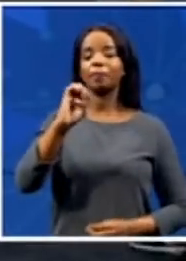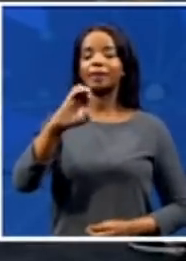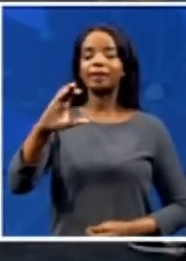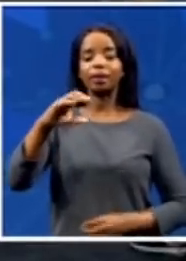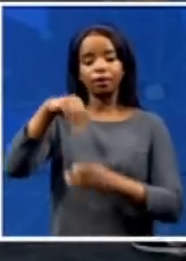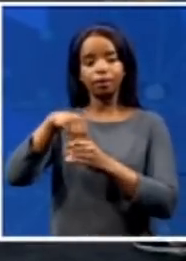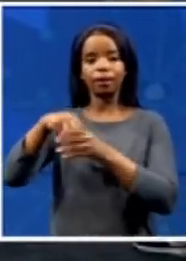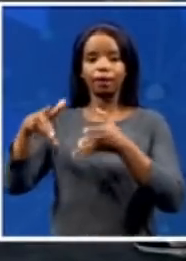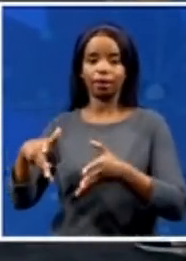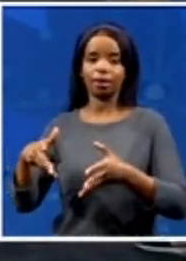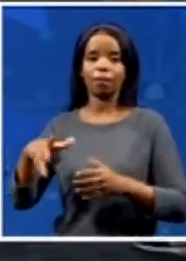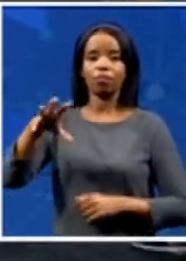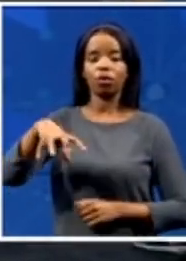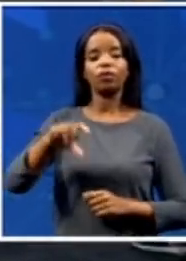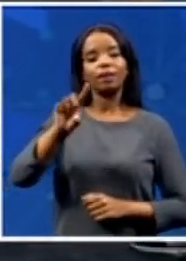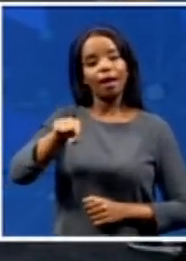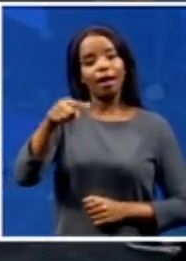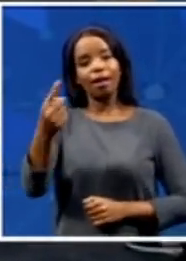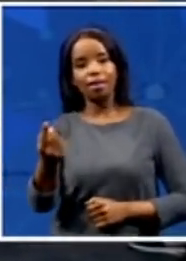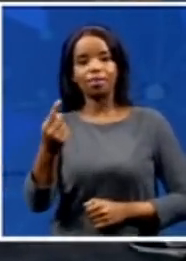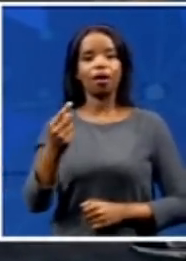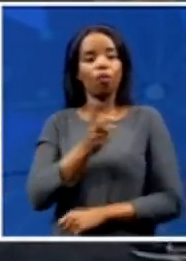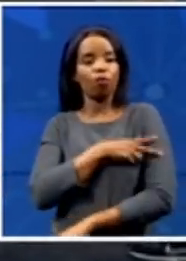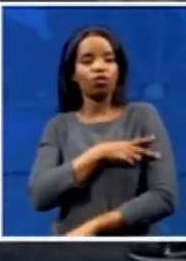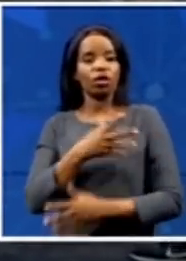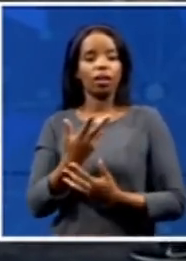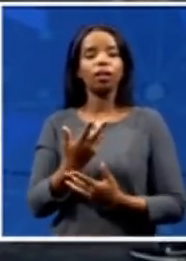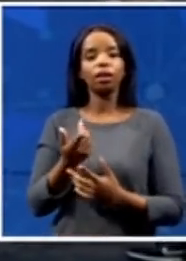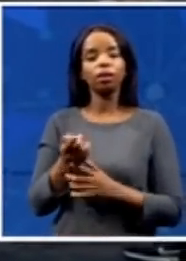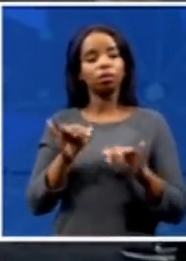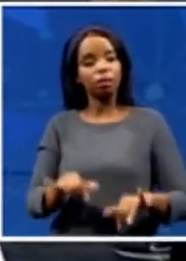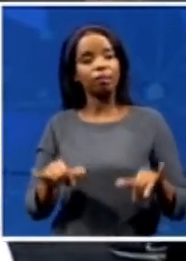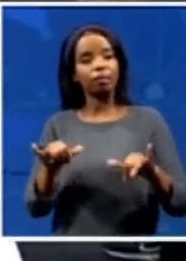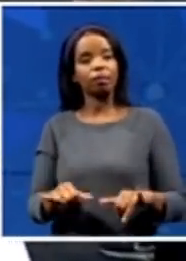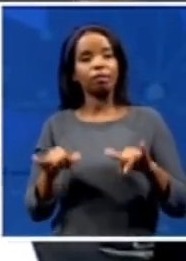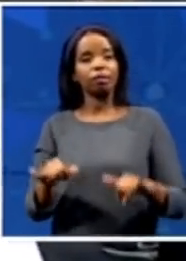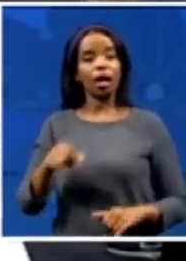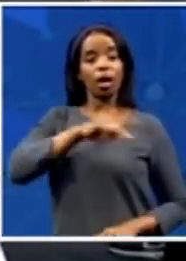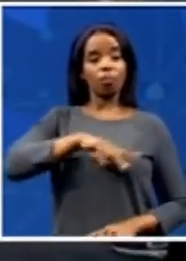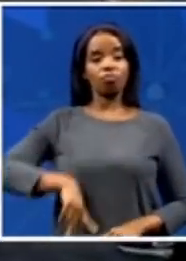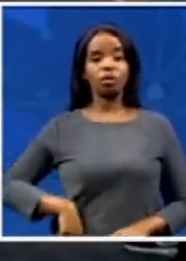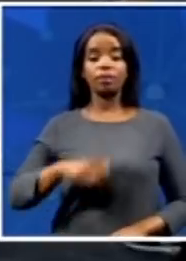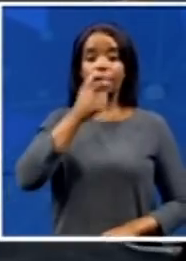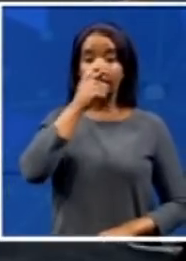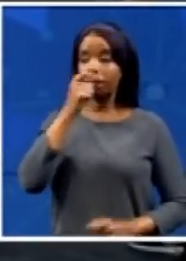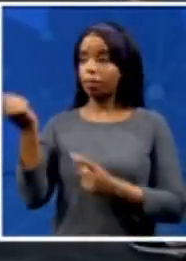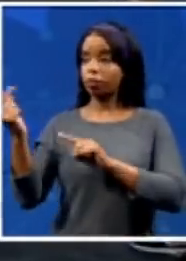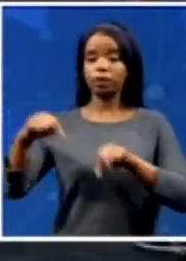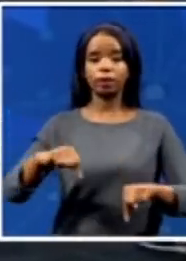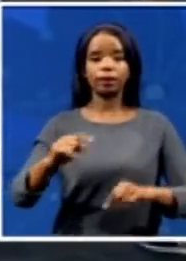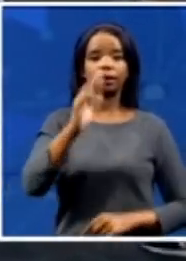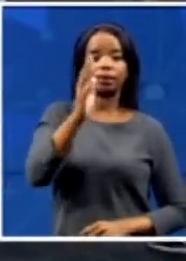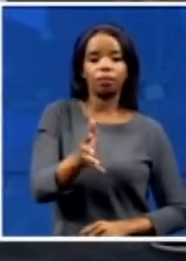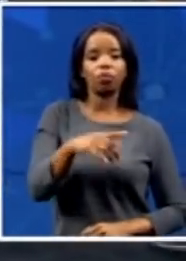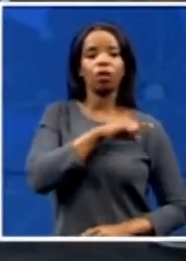as they await the arrival of President Cyril Ramaphosa. As you said, president, Desiree, is here to